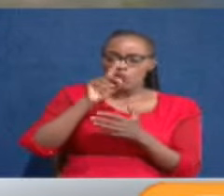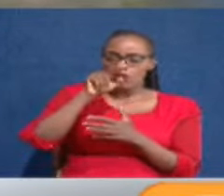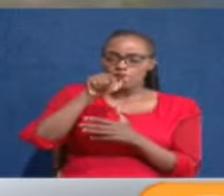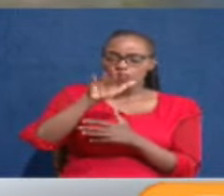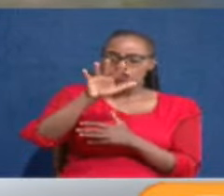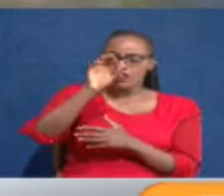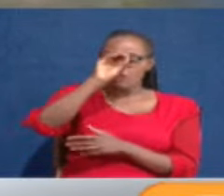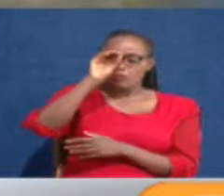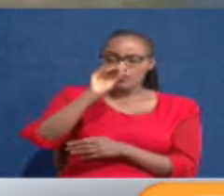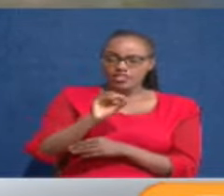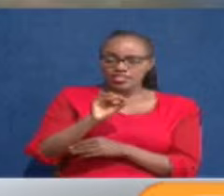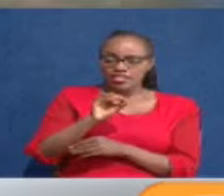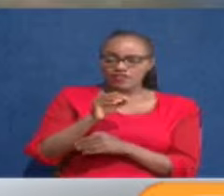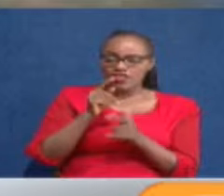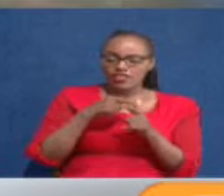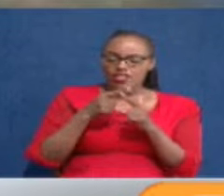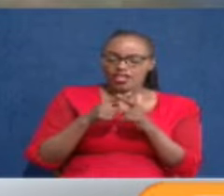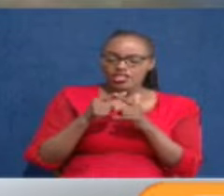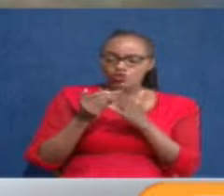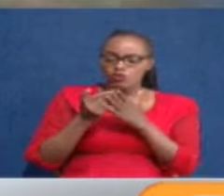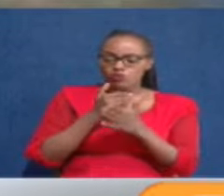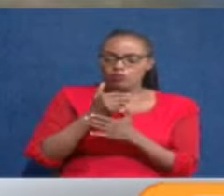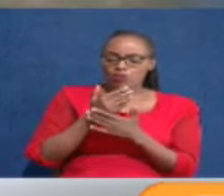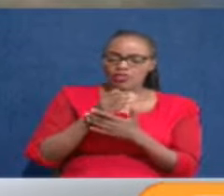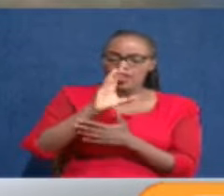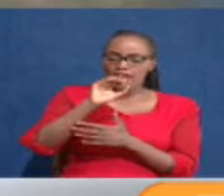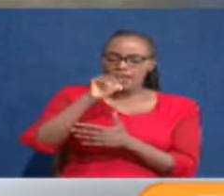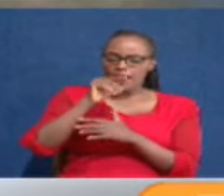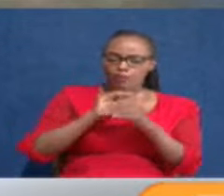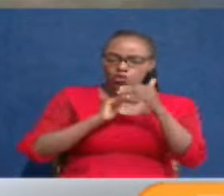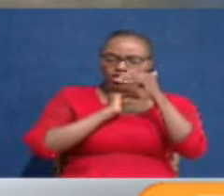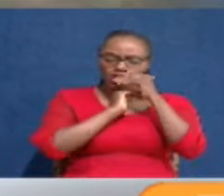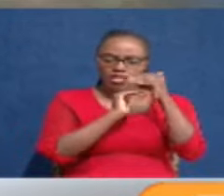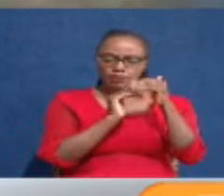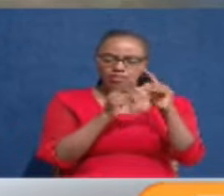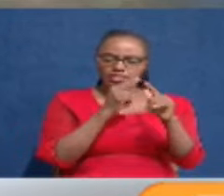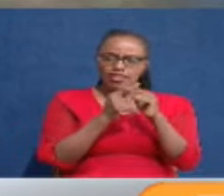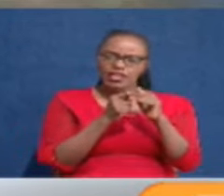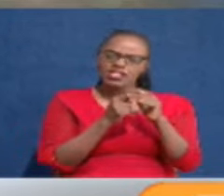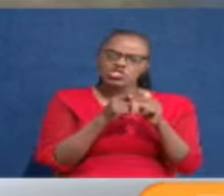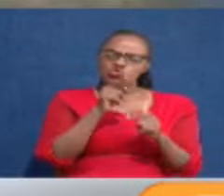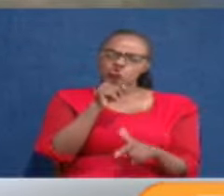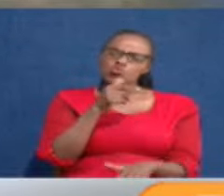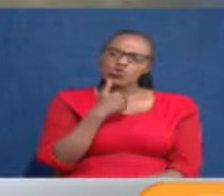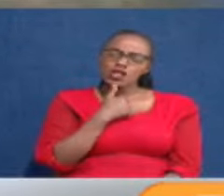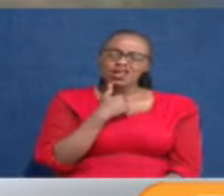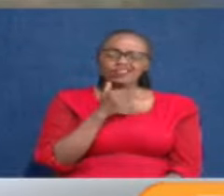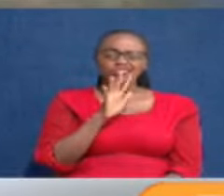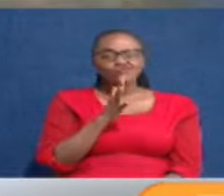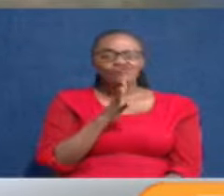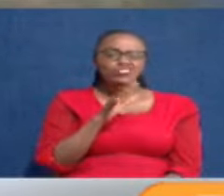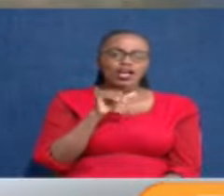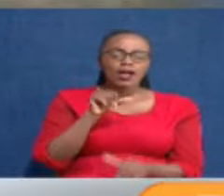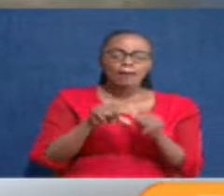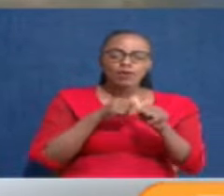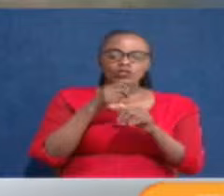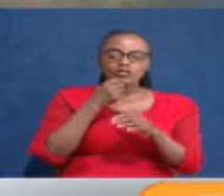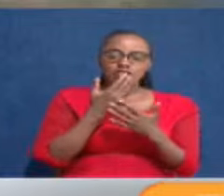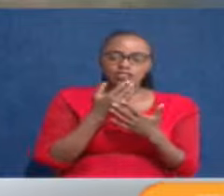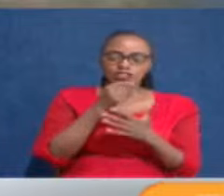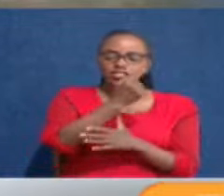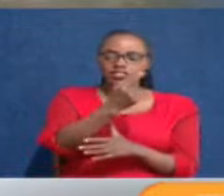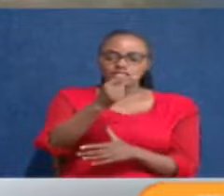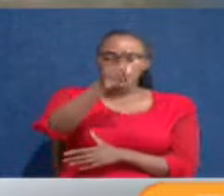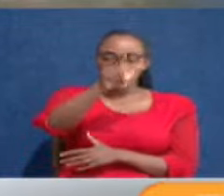.5%, removed the cap, you're not going to get it back, but it was going to be levied on every other